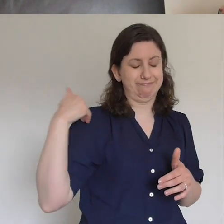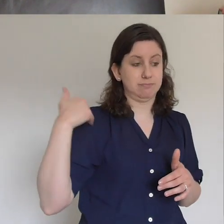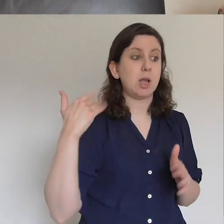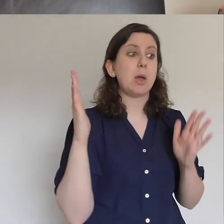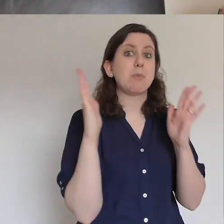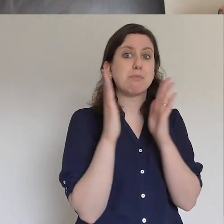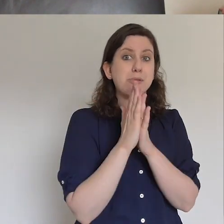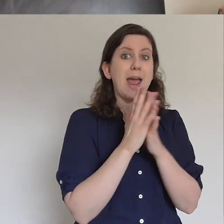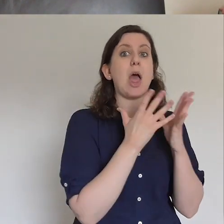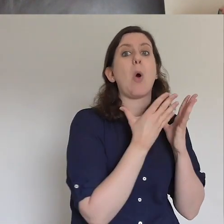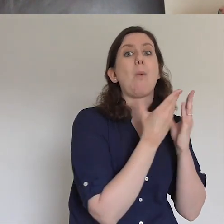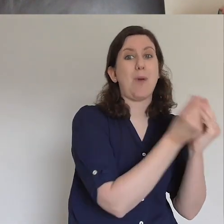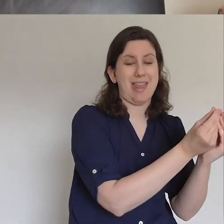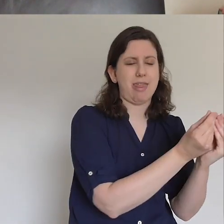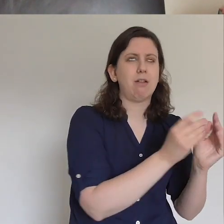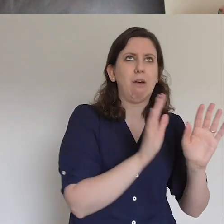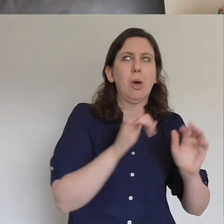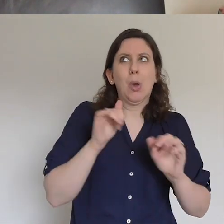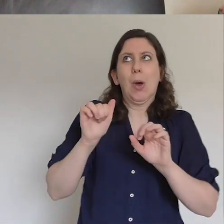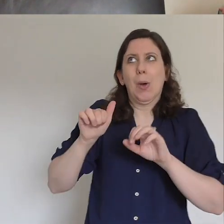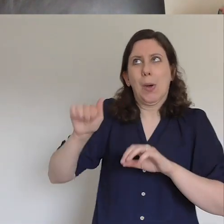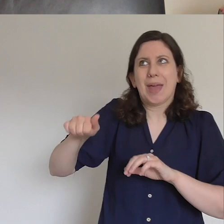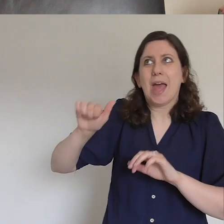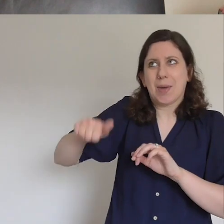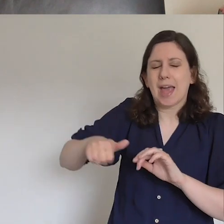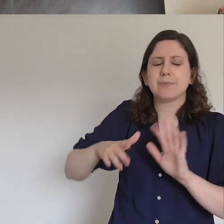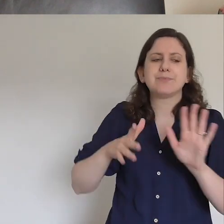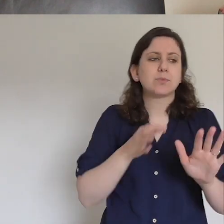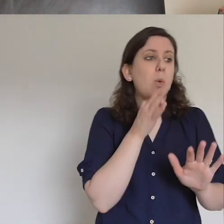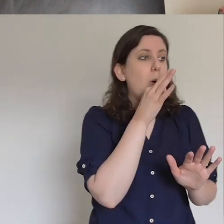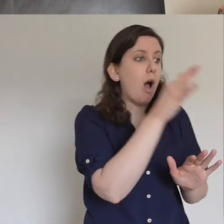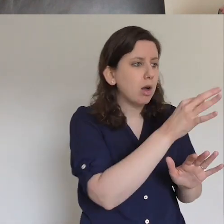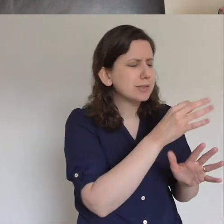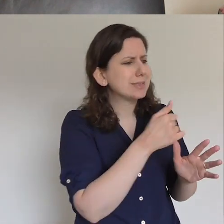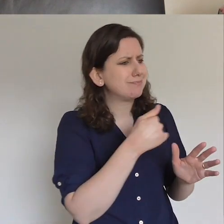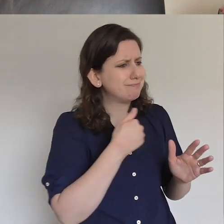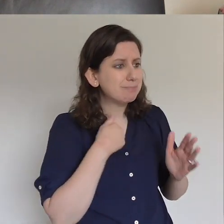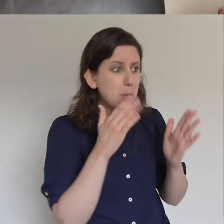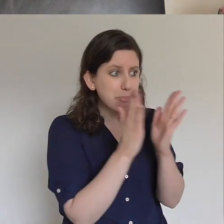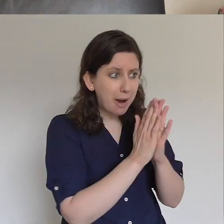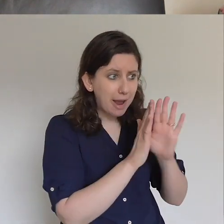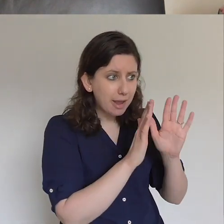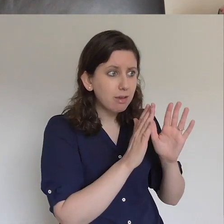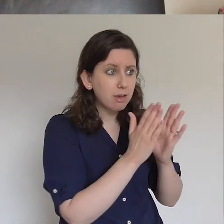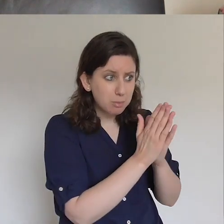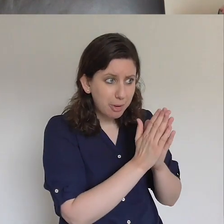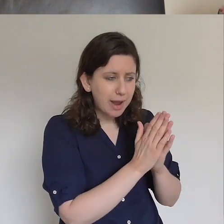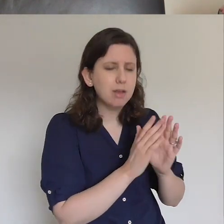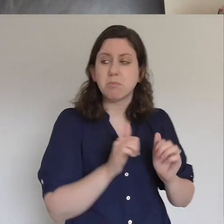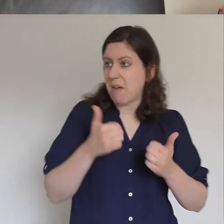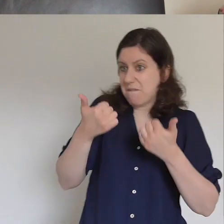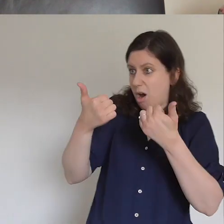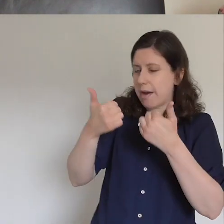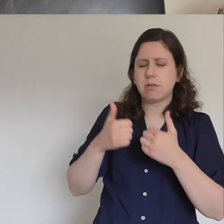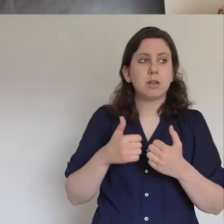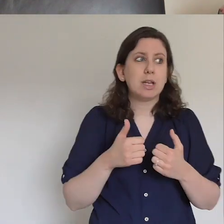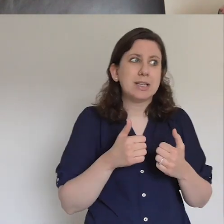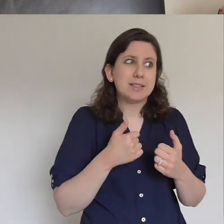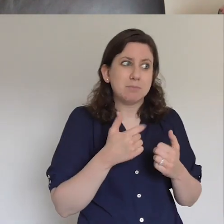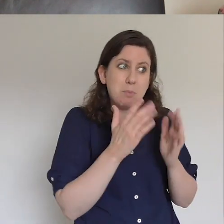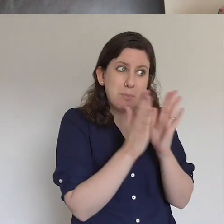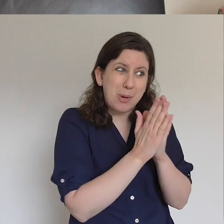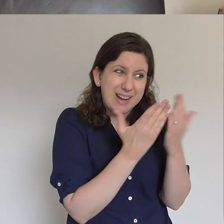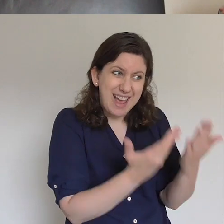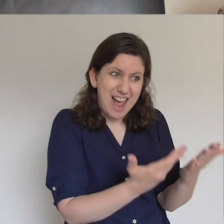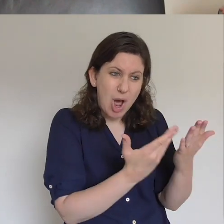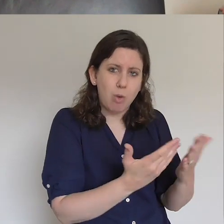I said okay I'm going to do it I'm going to do it and I said can I pray for you and she said yeah no that's fine I said can I pray now and